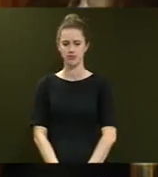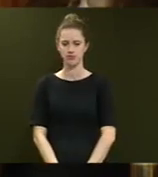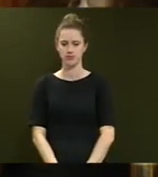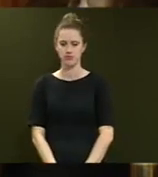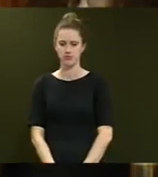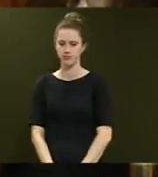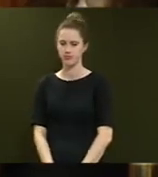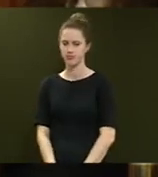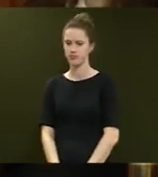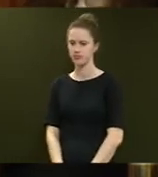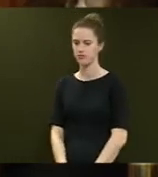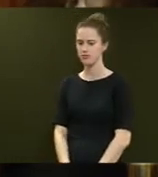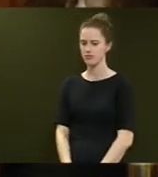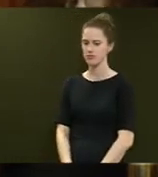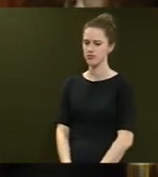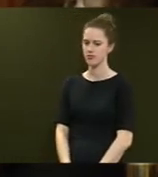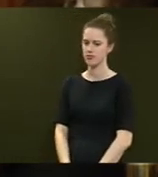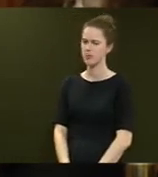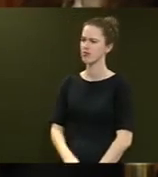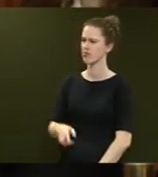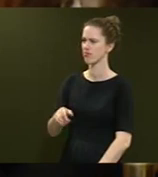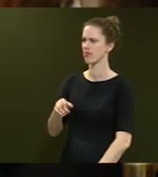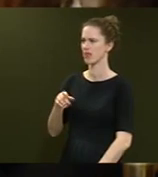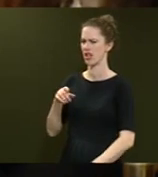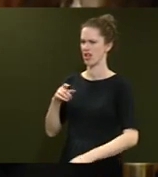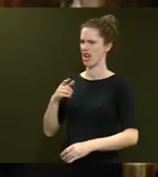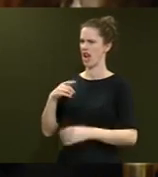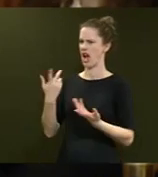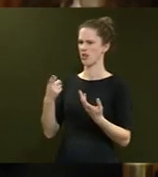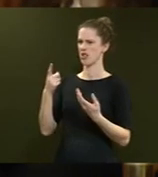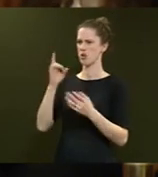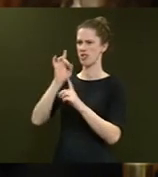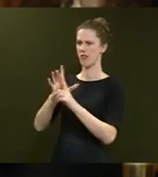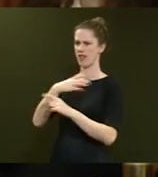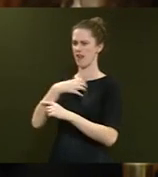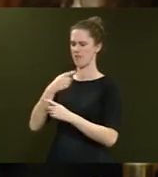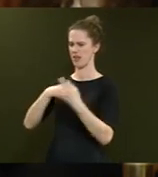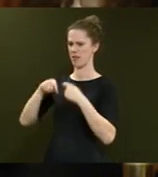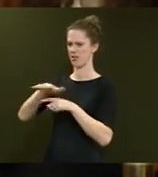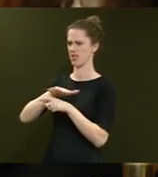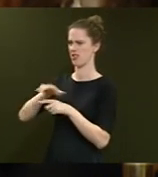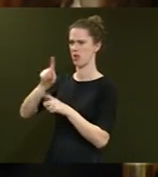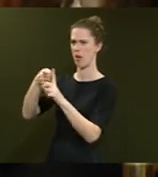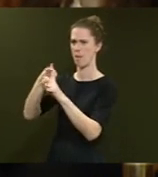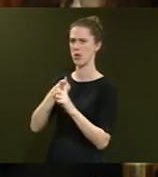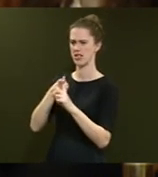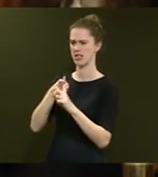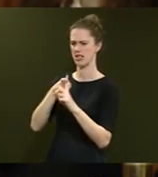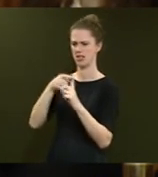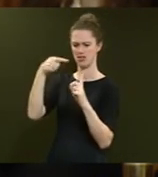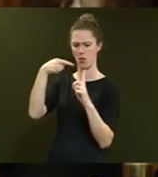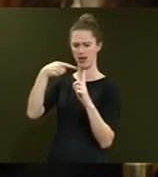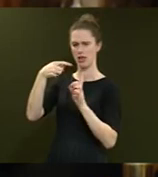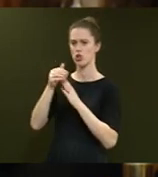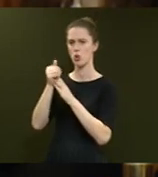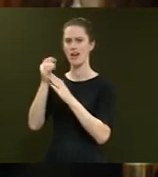How has she let herself and the Government get into a position where they appointed to lead an